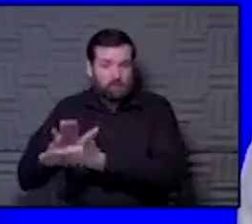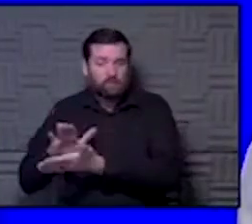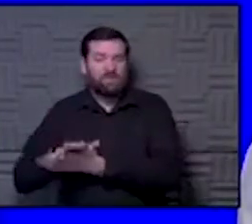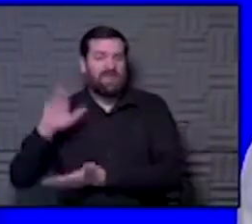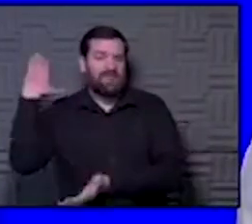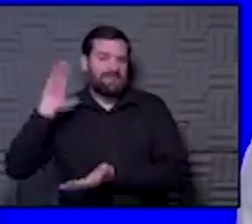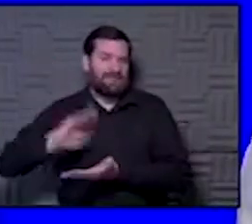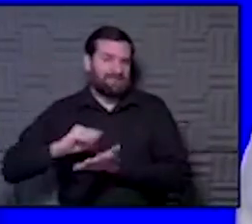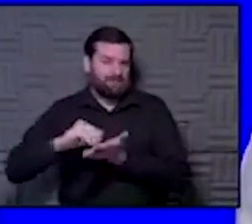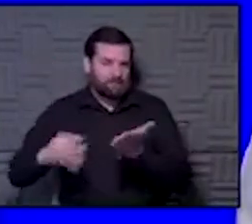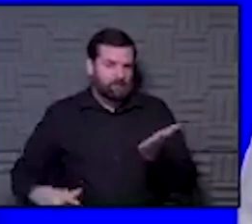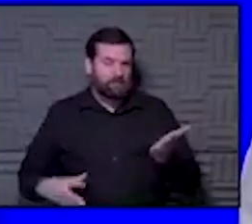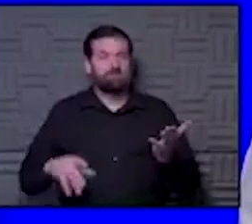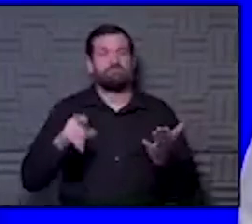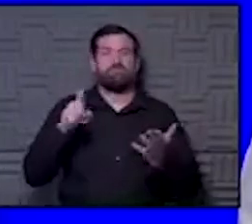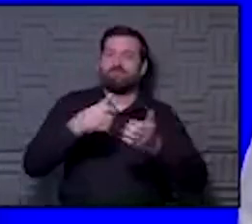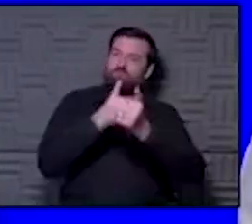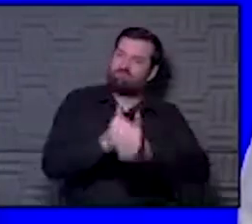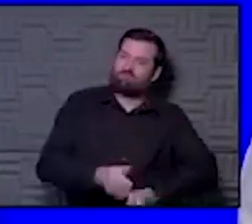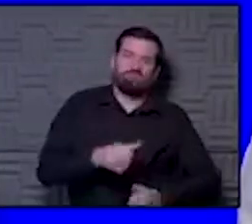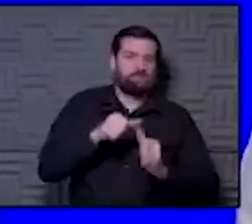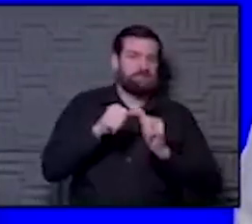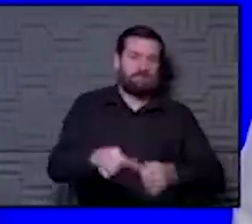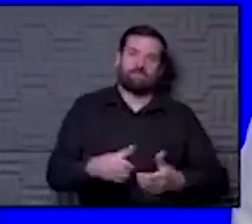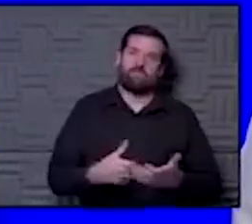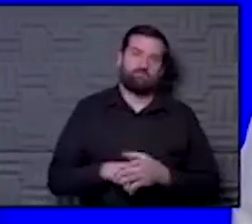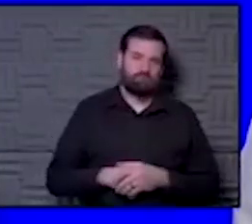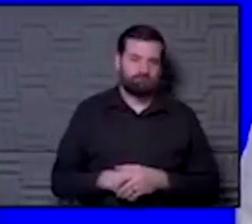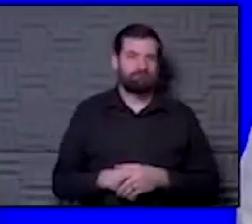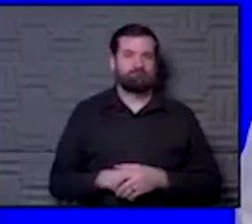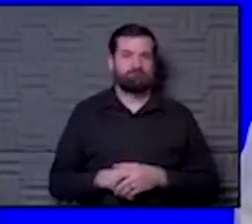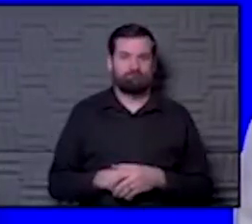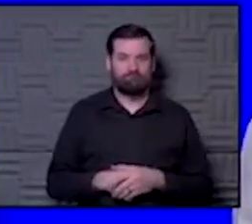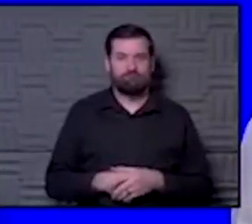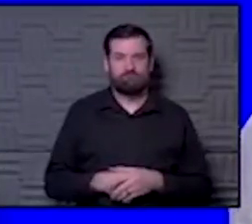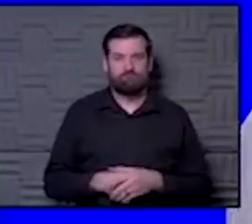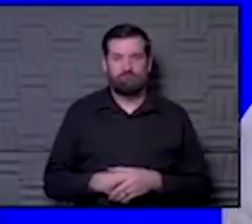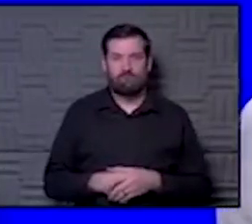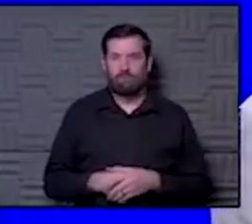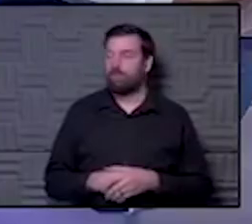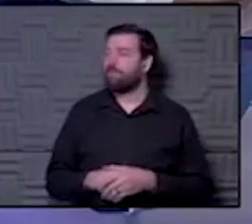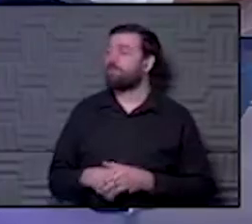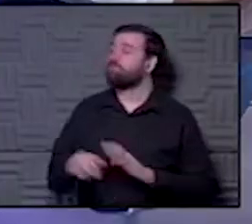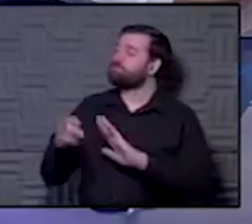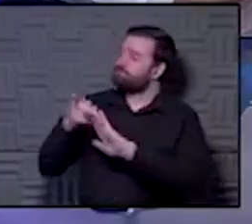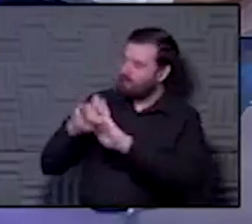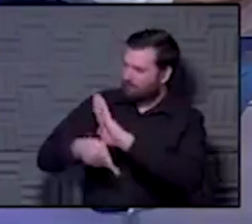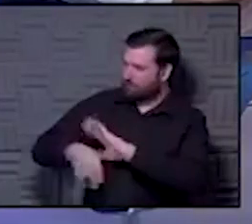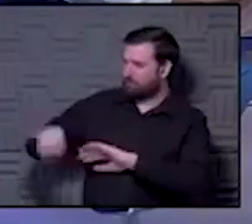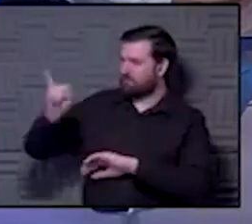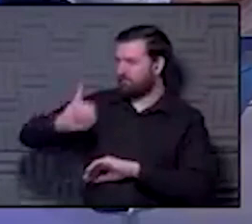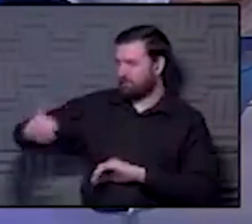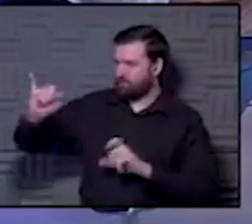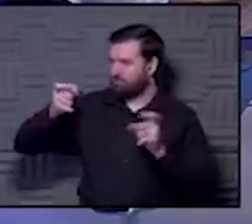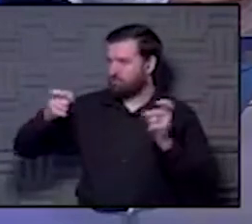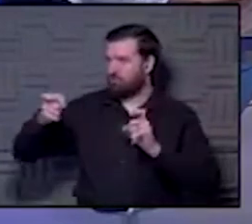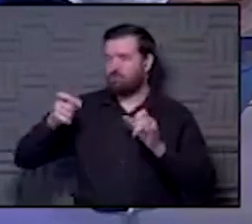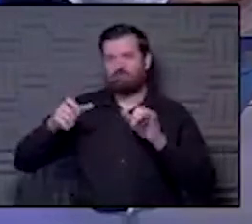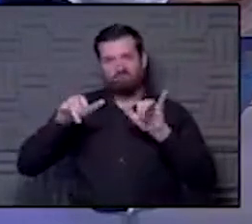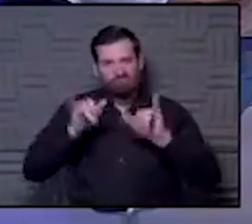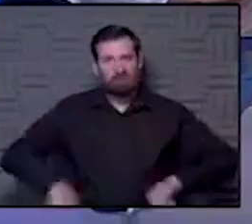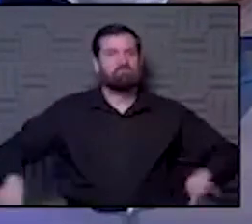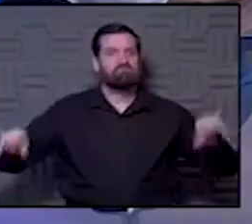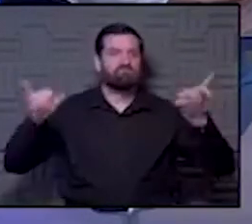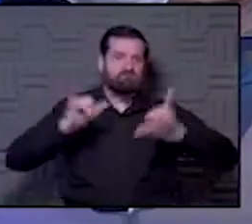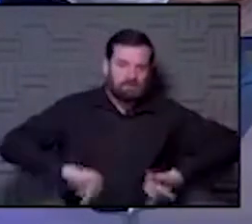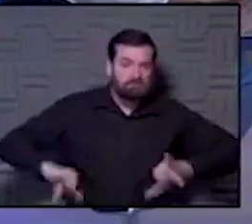-densifying as well. So you have to continue to do all those things that we have been talking about. The pillars of infection control, follow